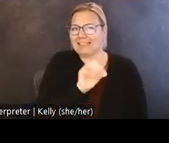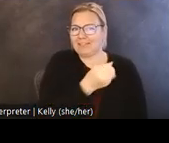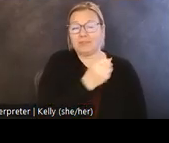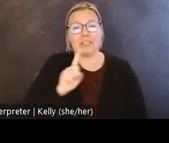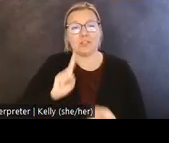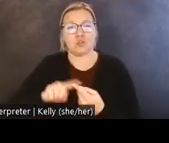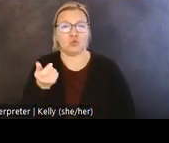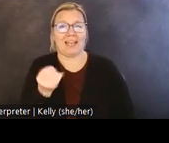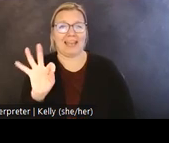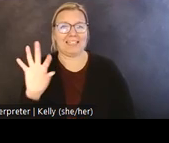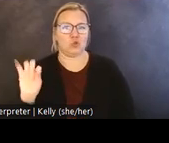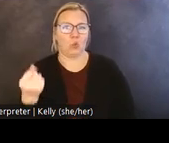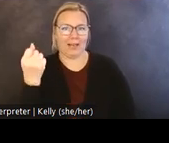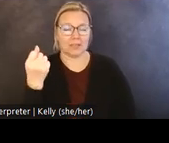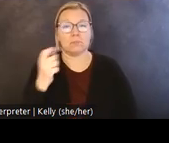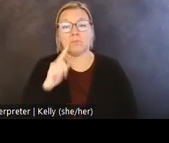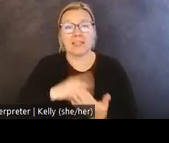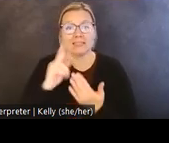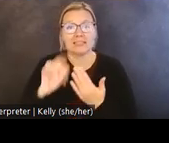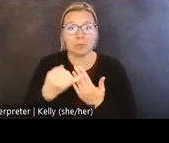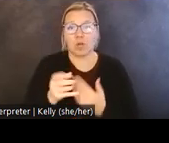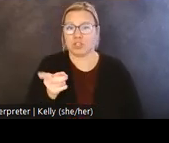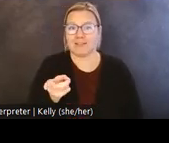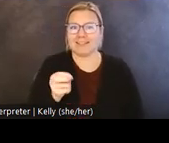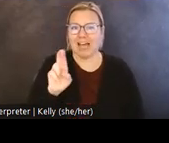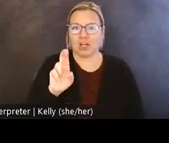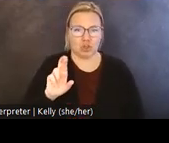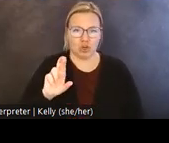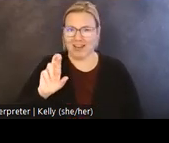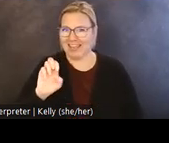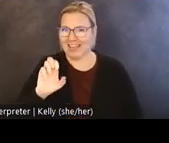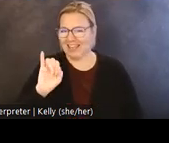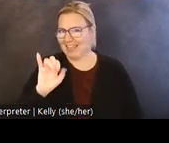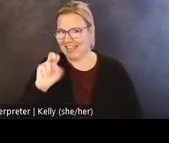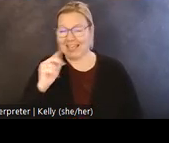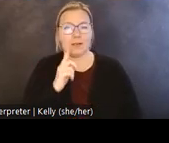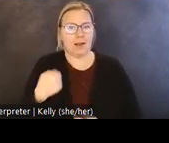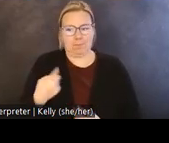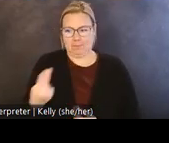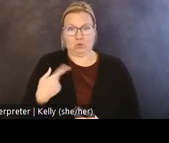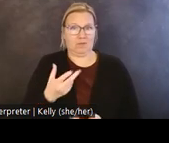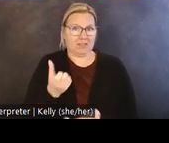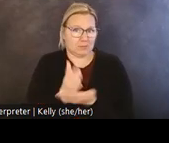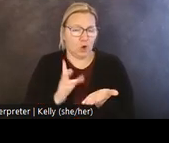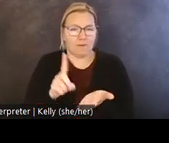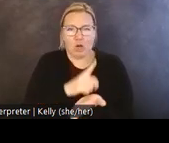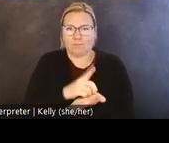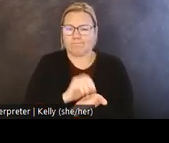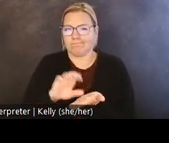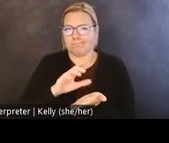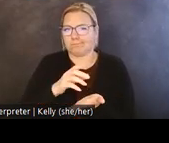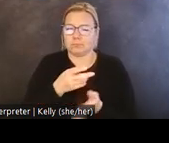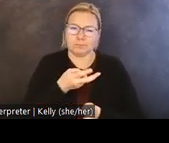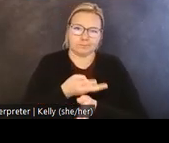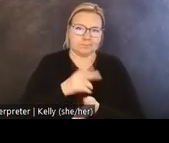1920s. This is a project that Dr. Ian Kretzler and I completed as part of his dissertation research. The